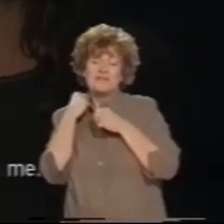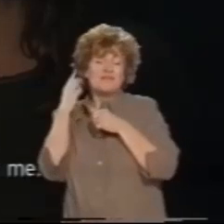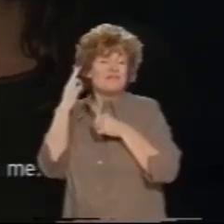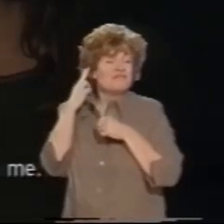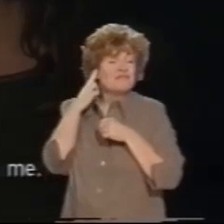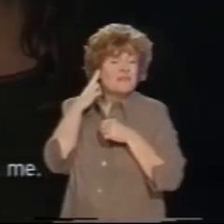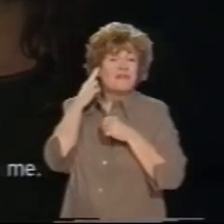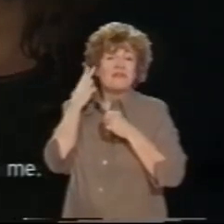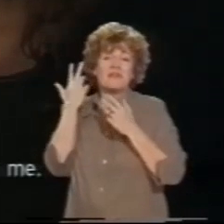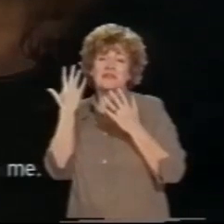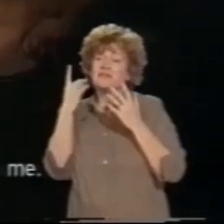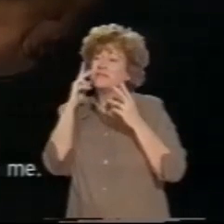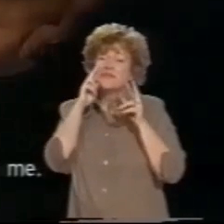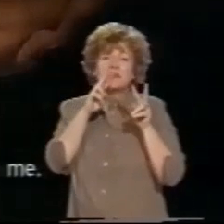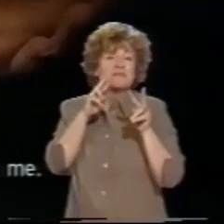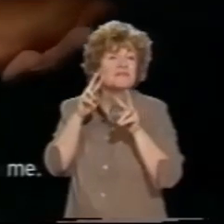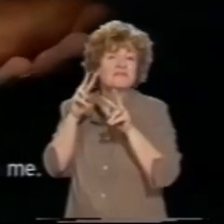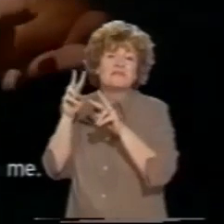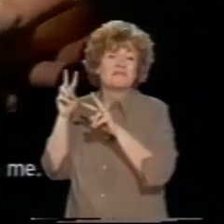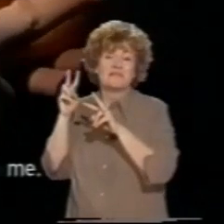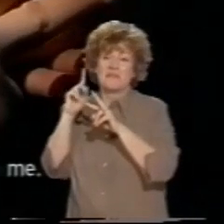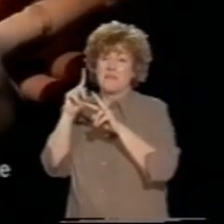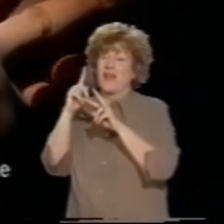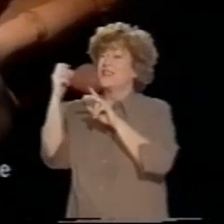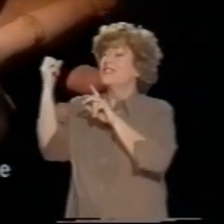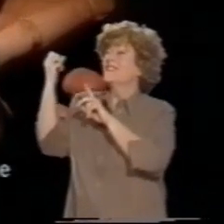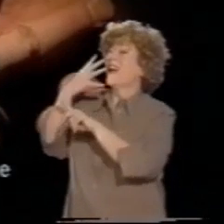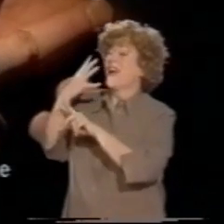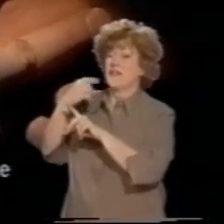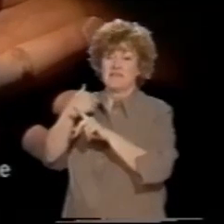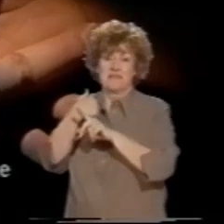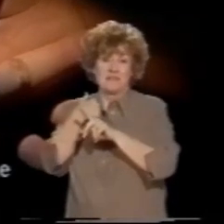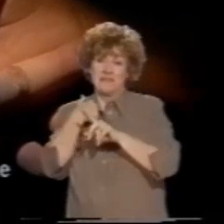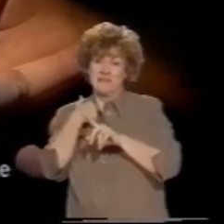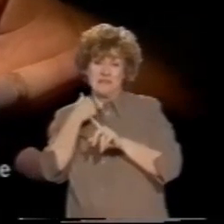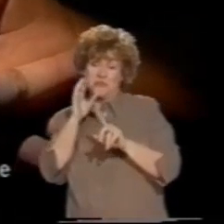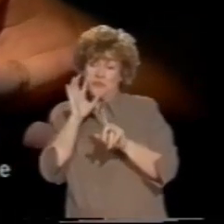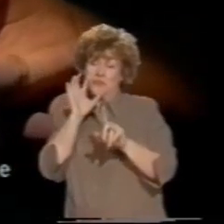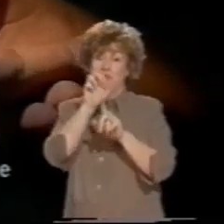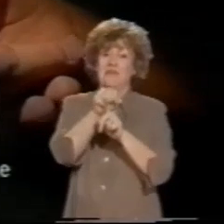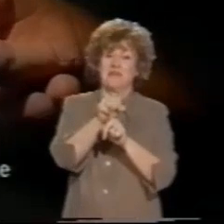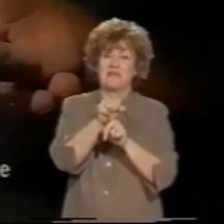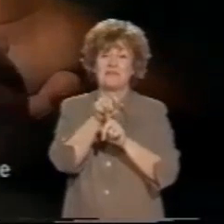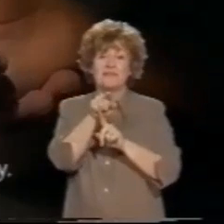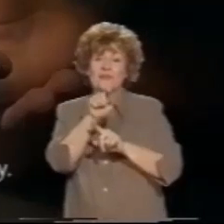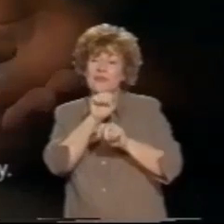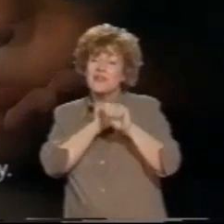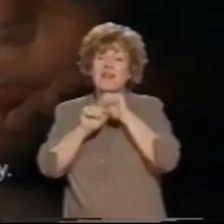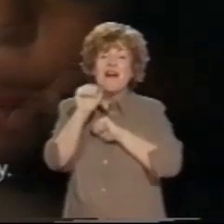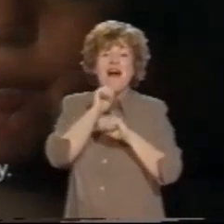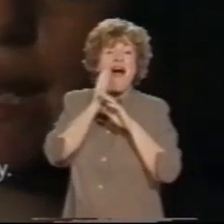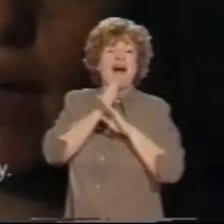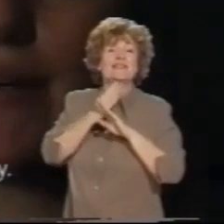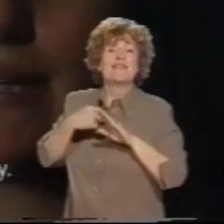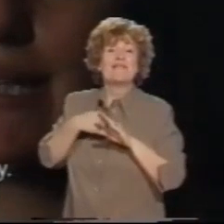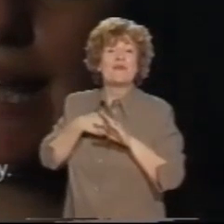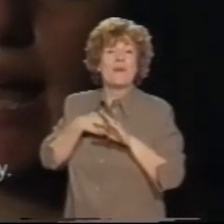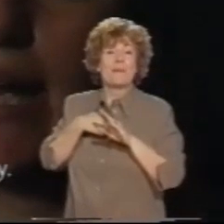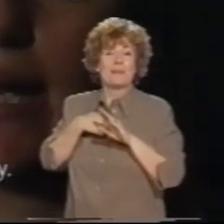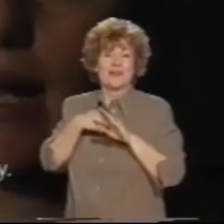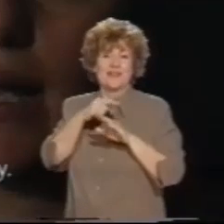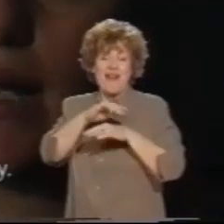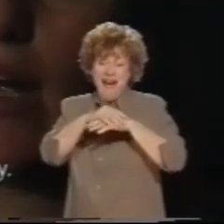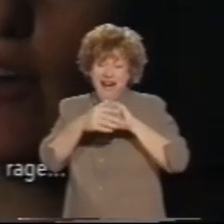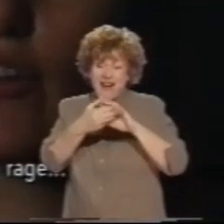sunlight is all you would hide from me. More than words your hand beat to me of all you decline to